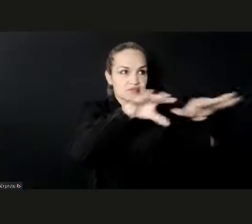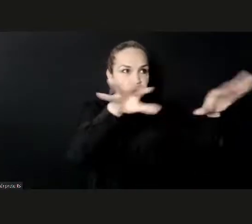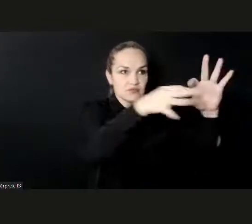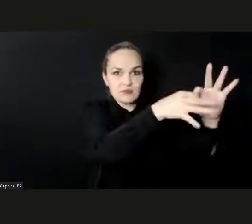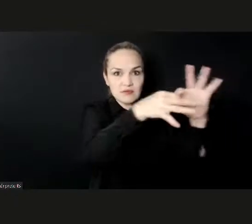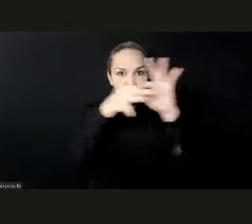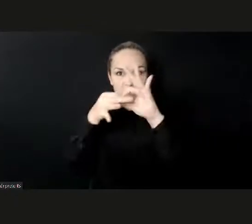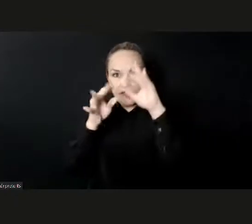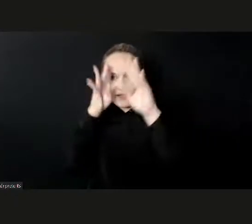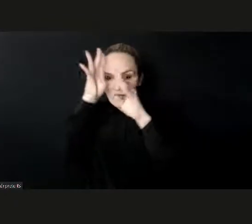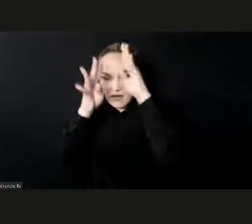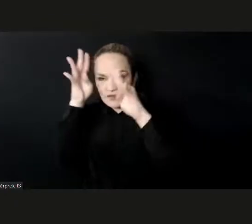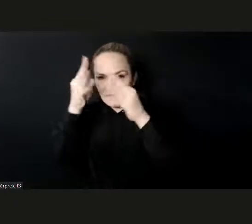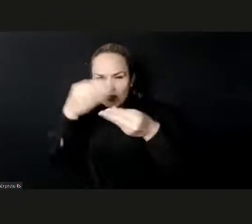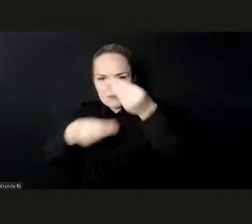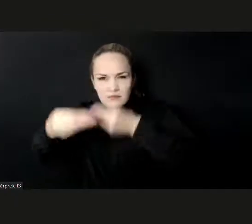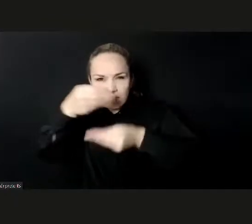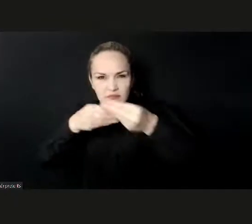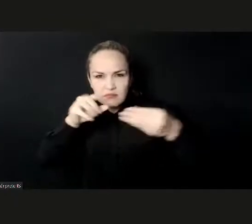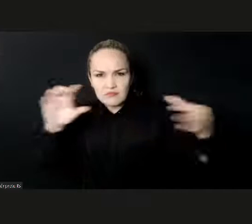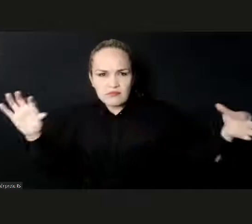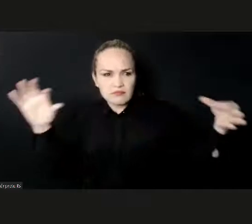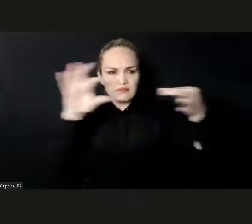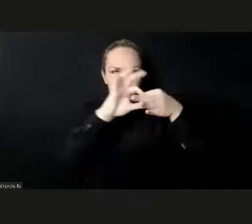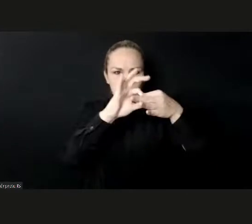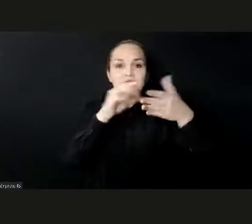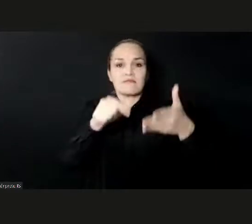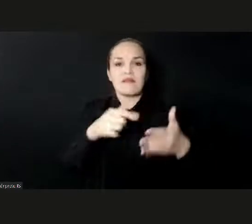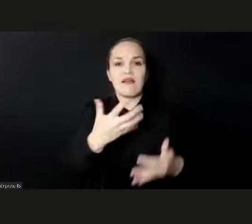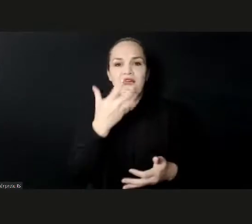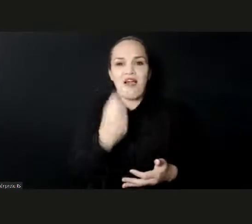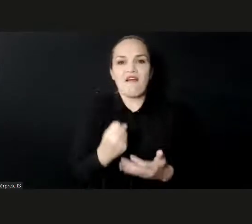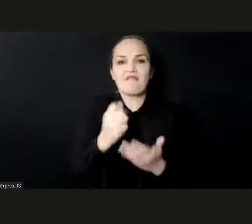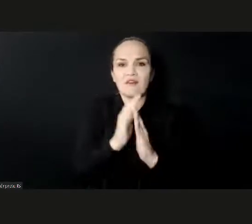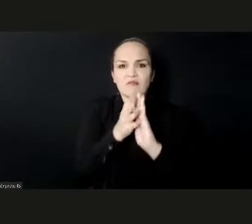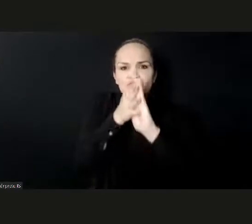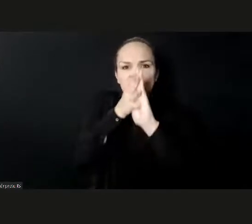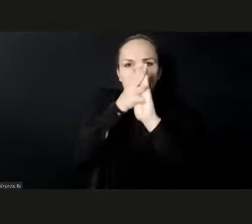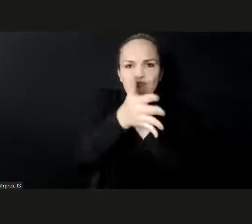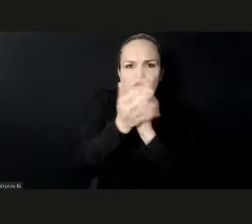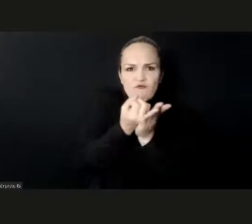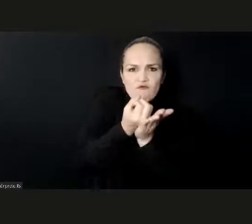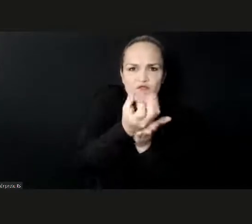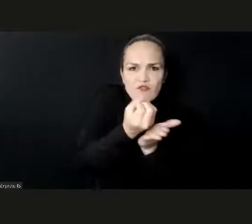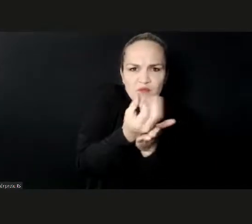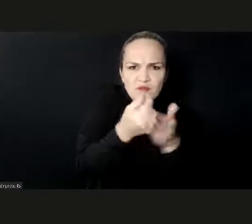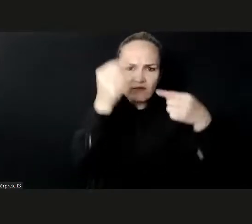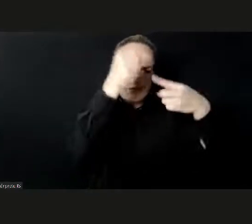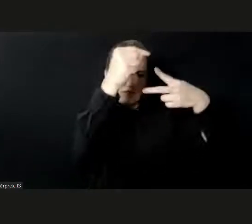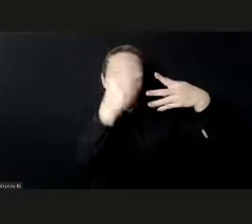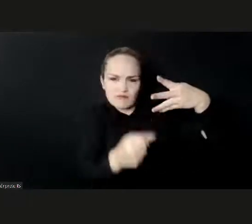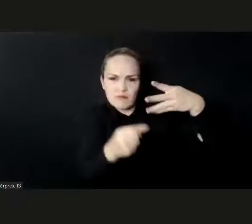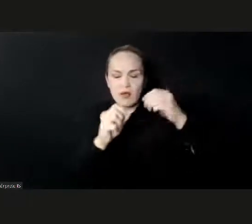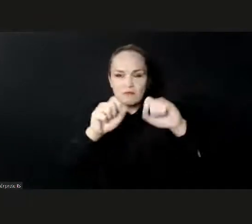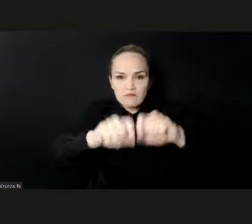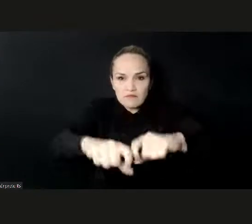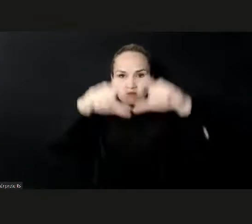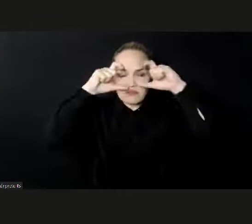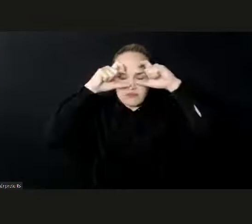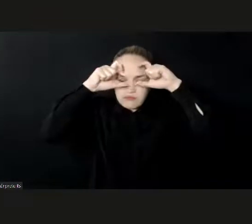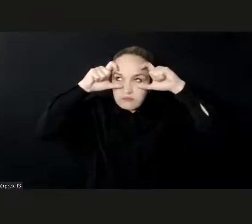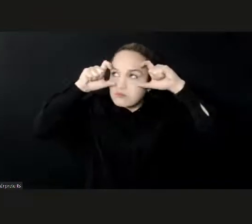capture and analytics, augmented or virtual reality, artificial